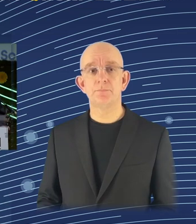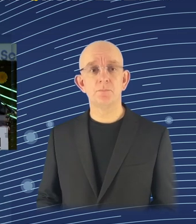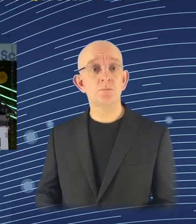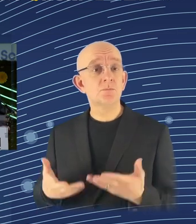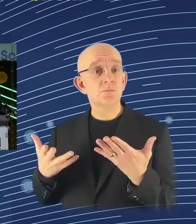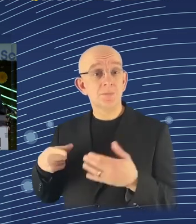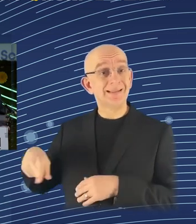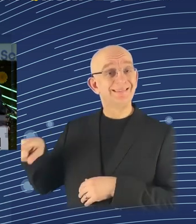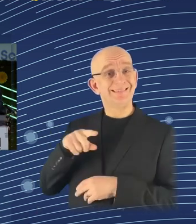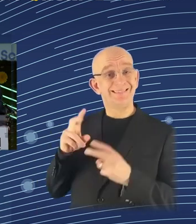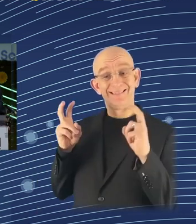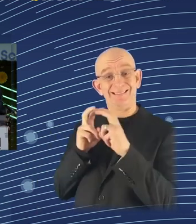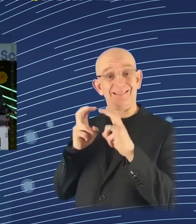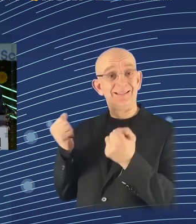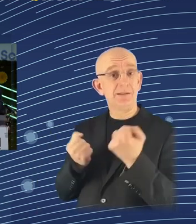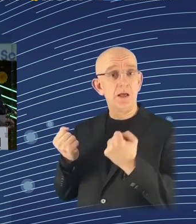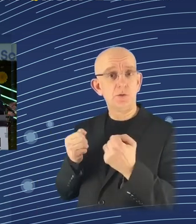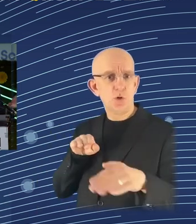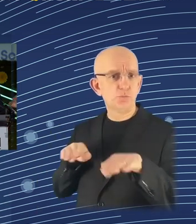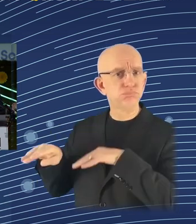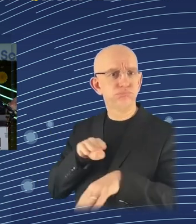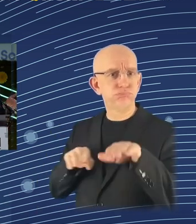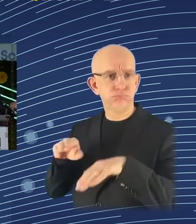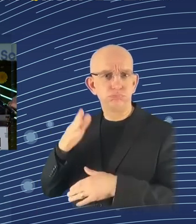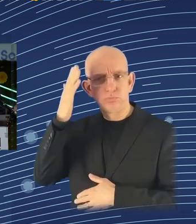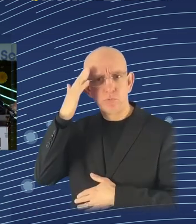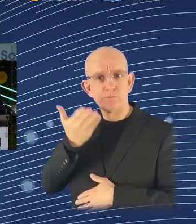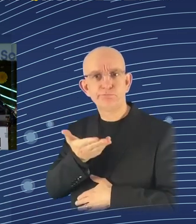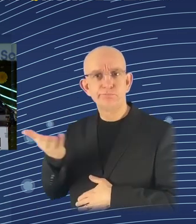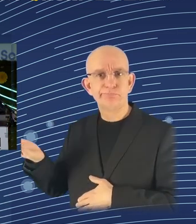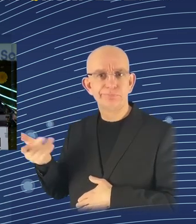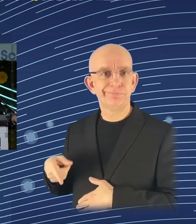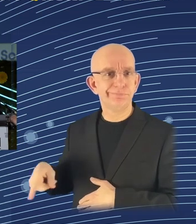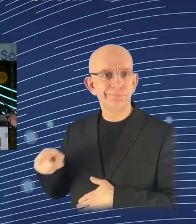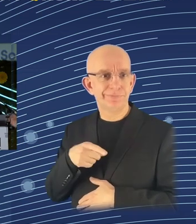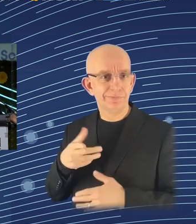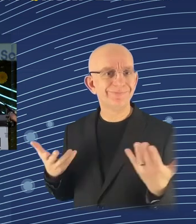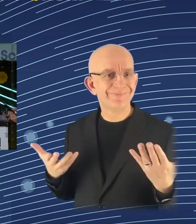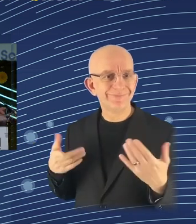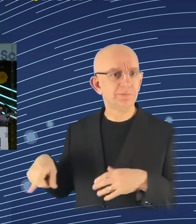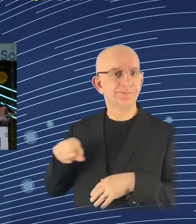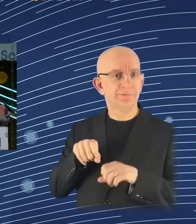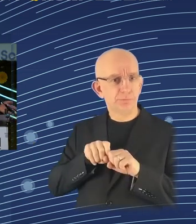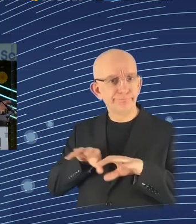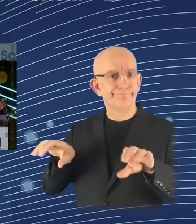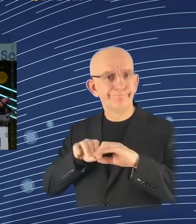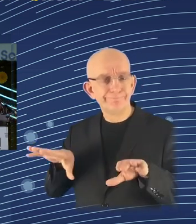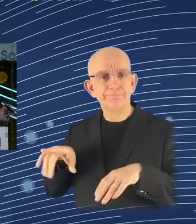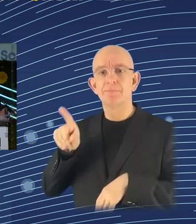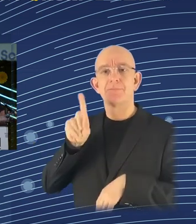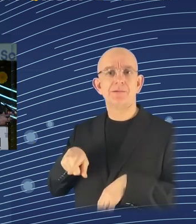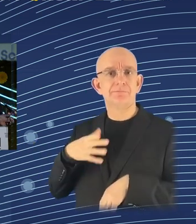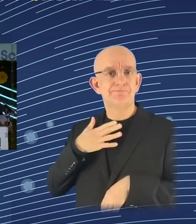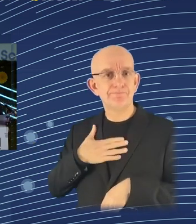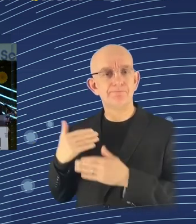Now, of course, for their manufacturing to flourish, they need to buy more manufacturing goods at home as well. They still